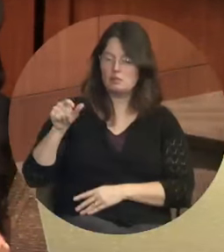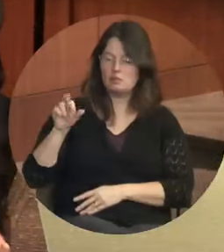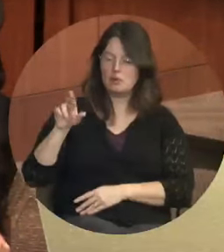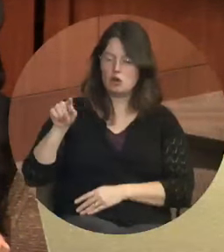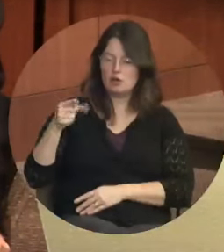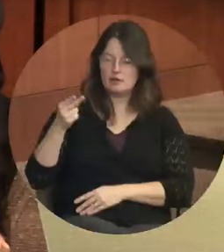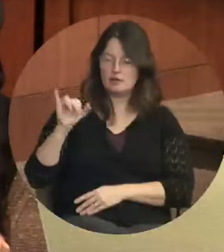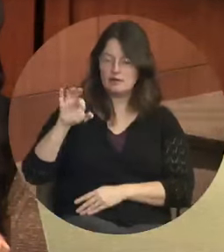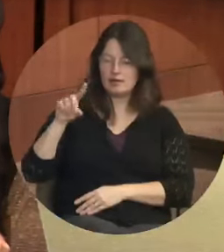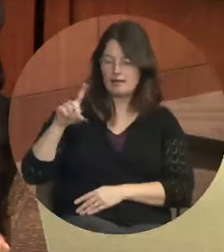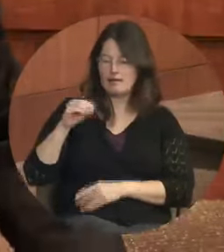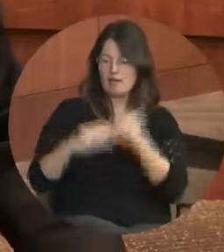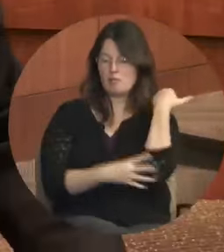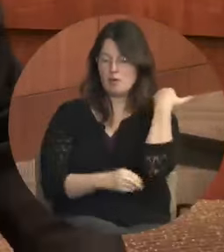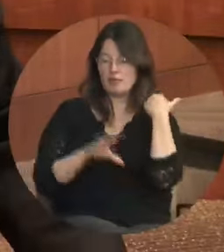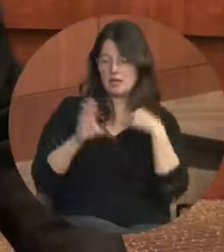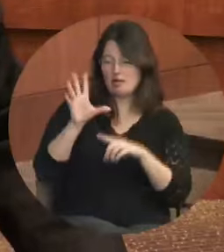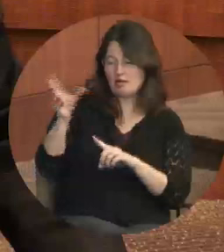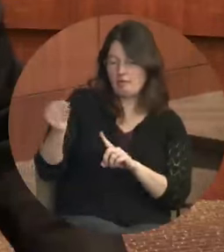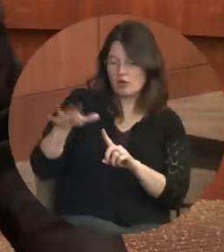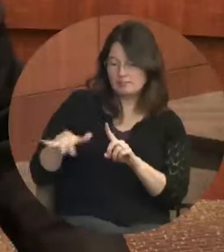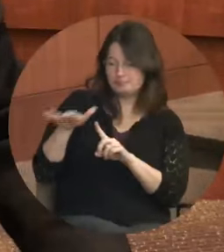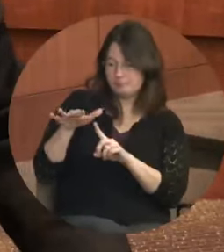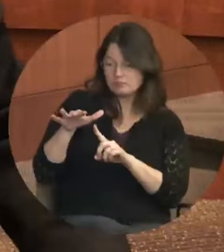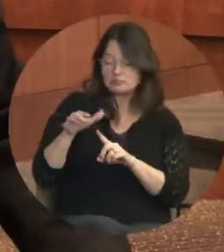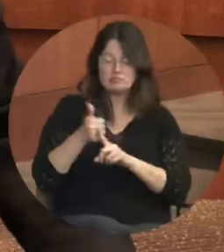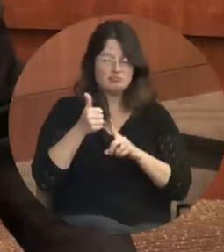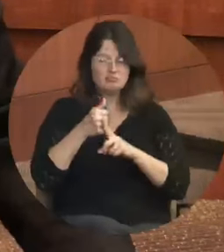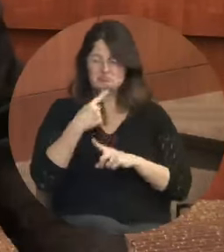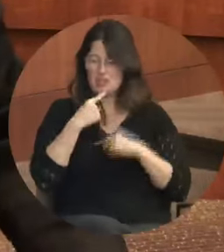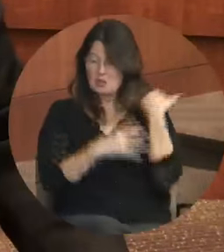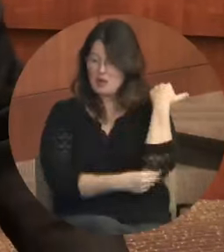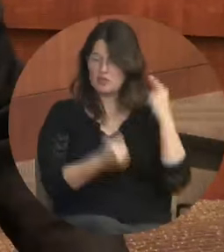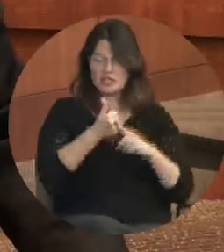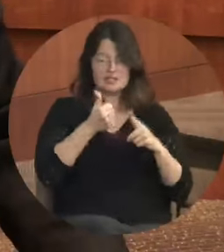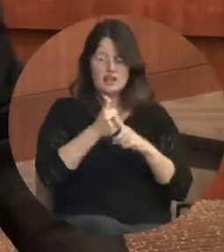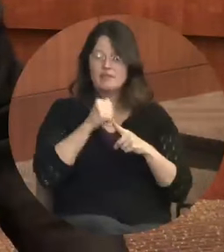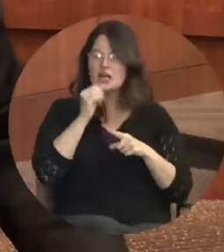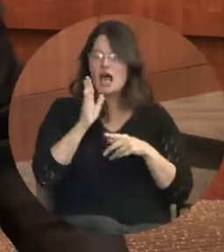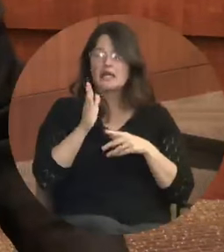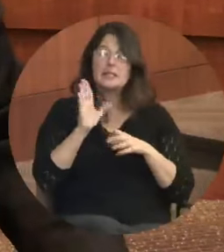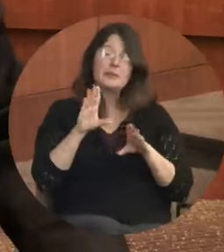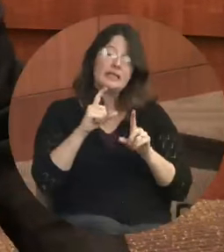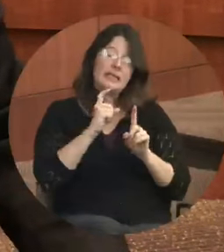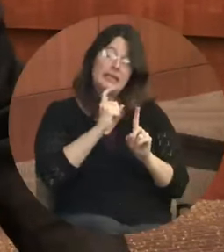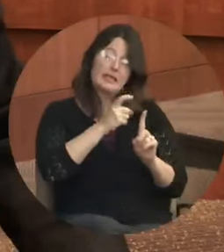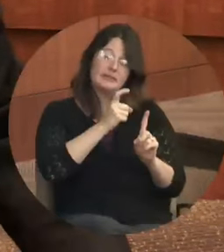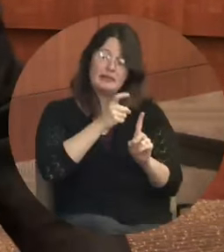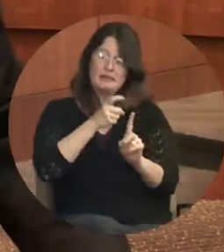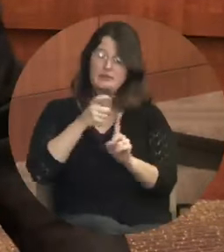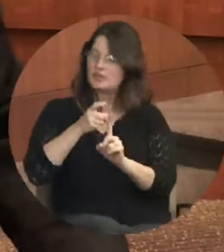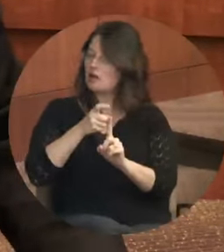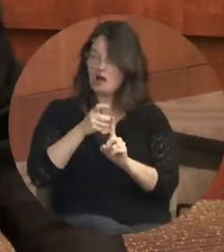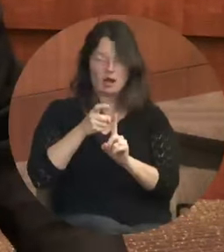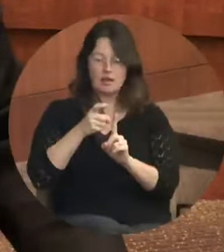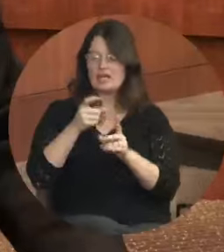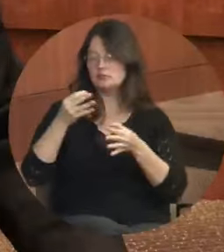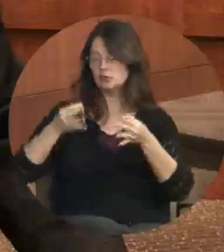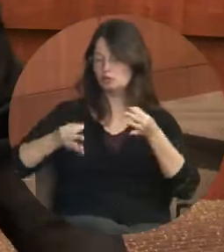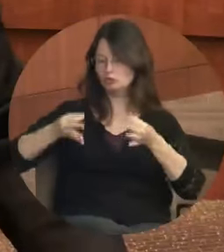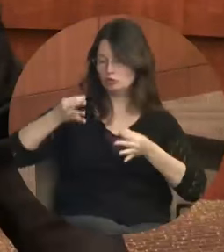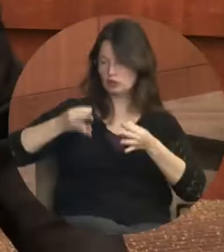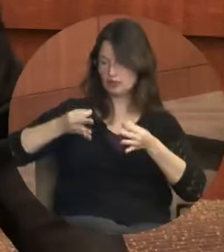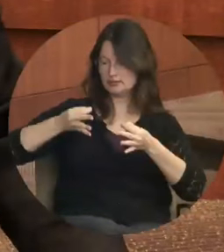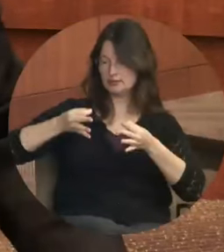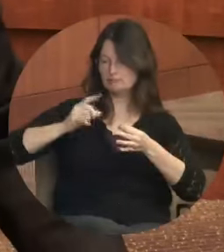is not a task of charity. It's an act of justice. Like slavery and apartheid, poverty is